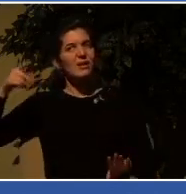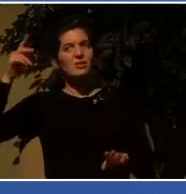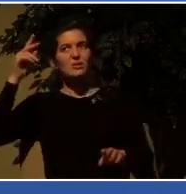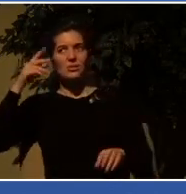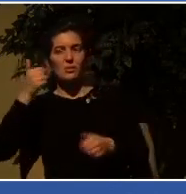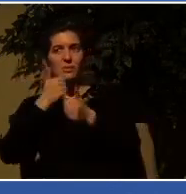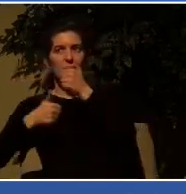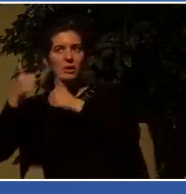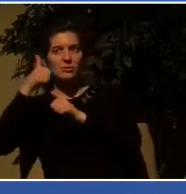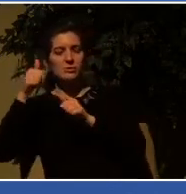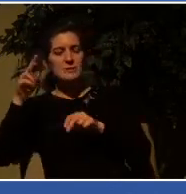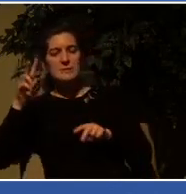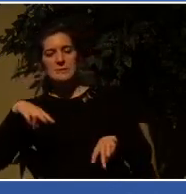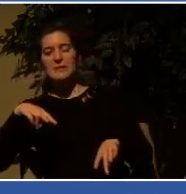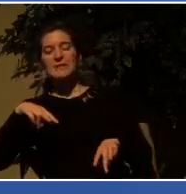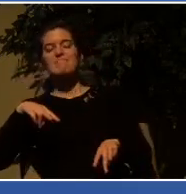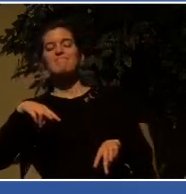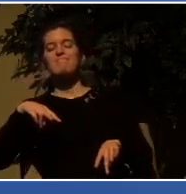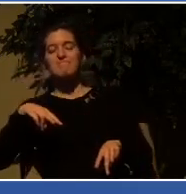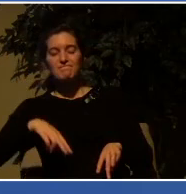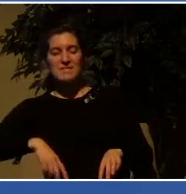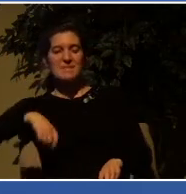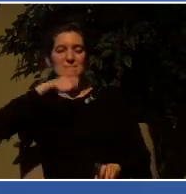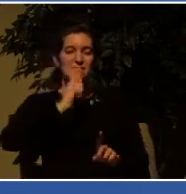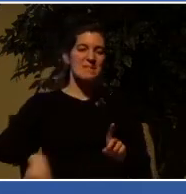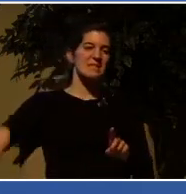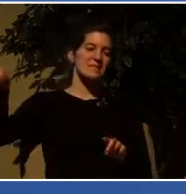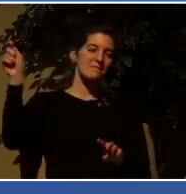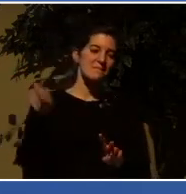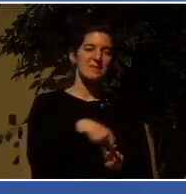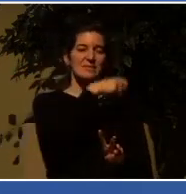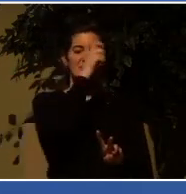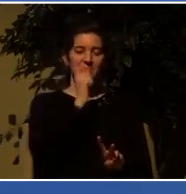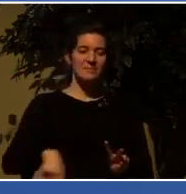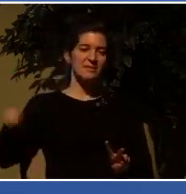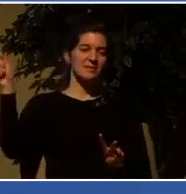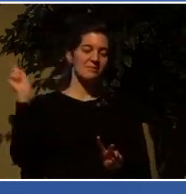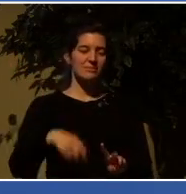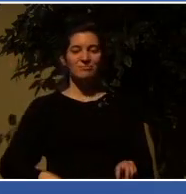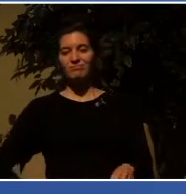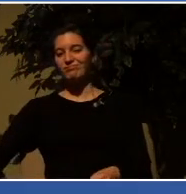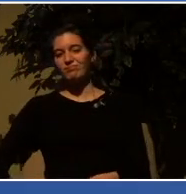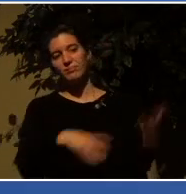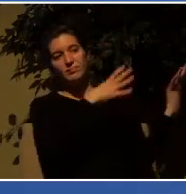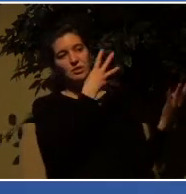snot out of them, and put them in jail. And so, the passage says,